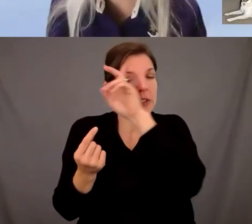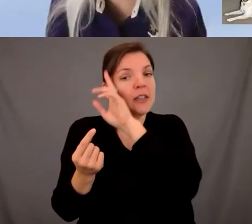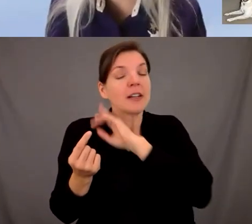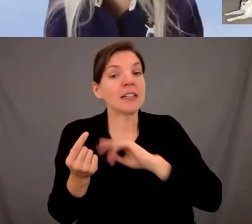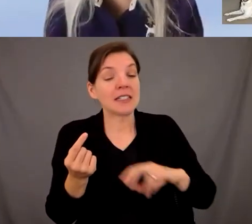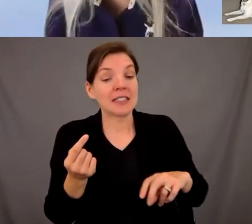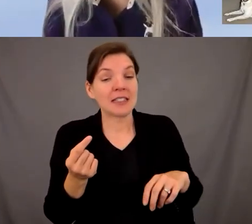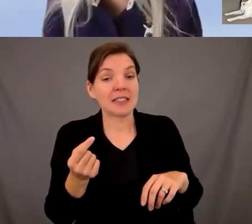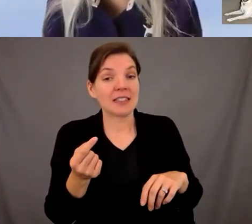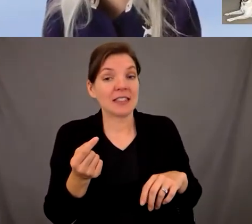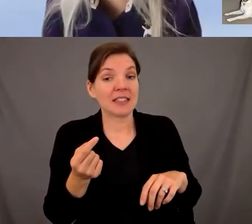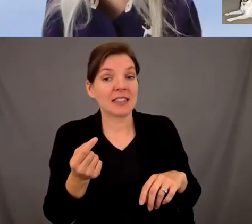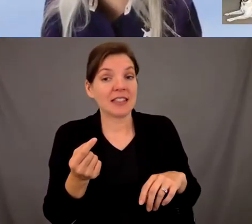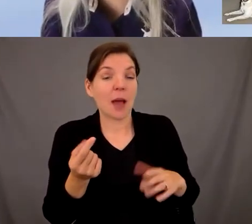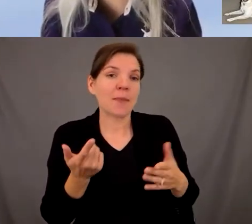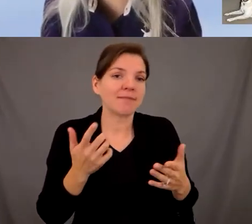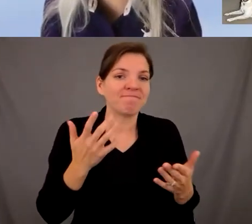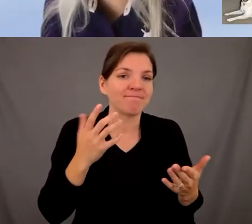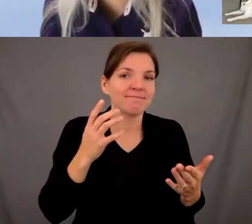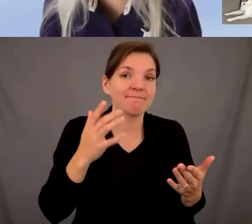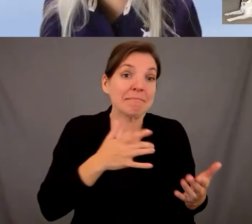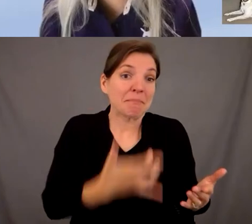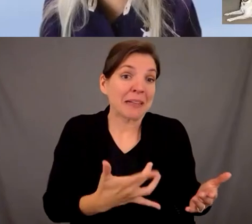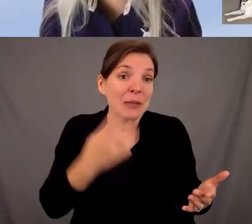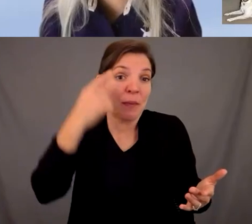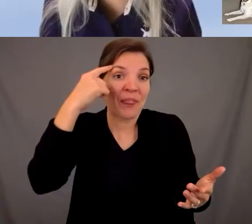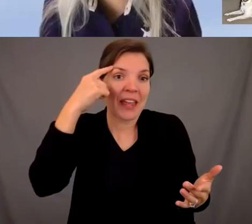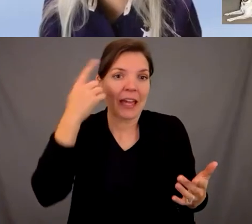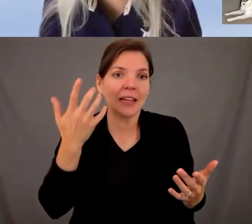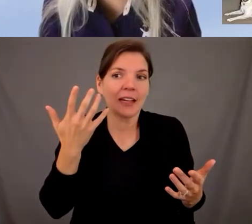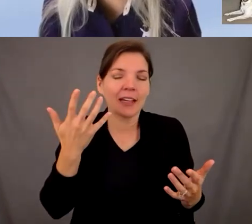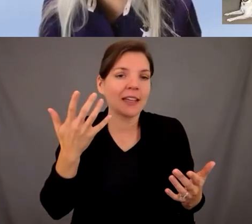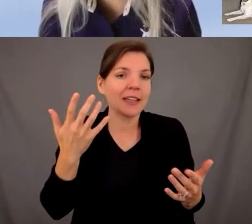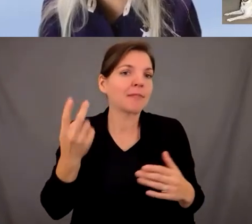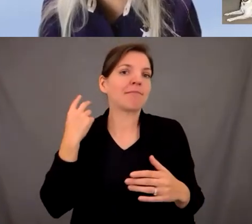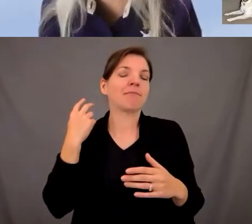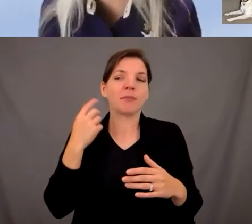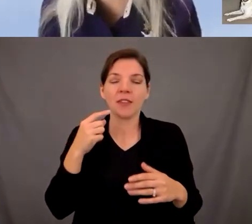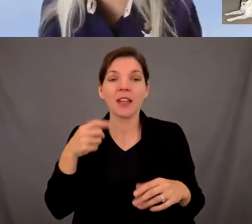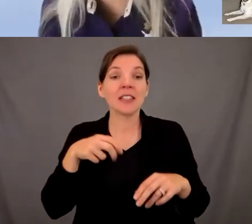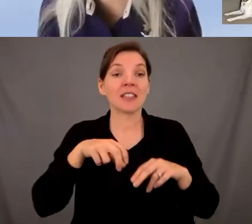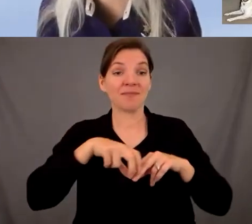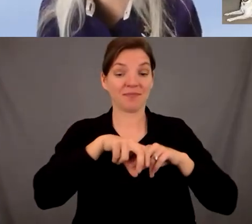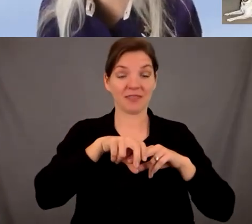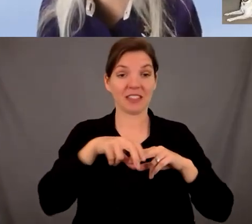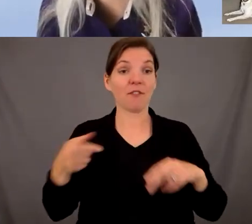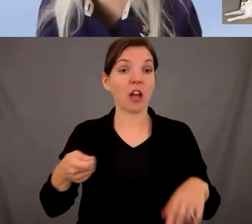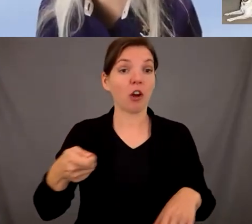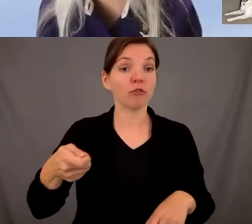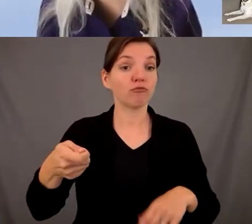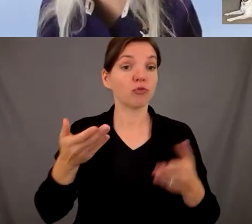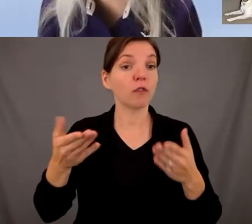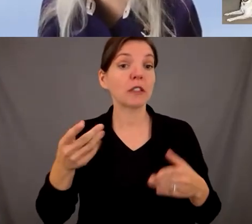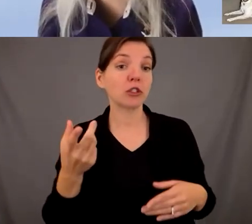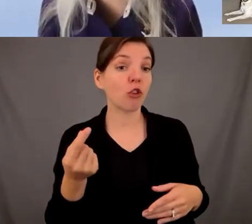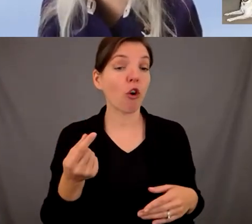most of the time no one will think of this in advance so the people will get there and then an usher or someone has to say oh gosh what do we do about the service